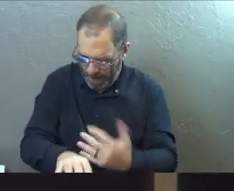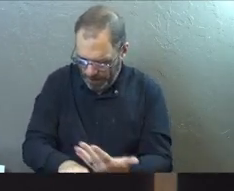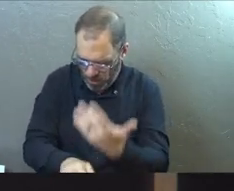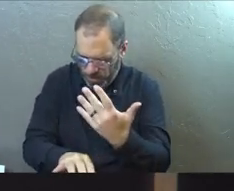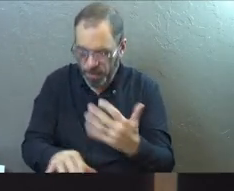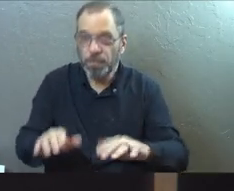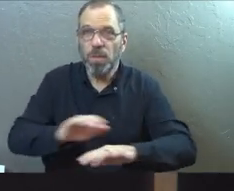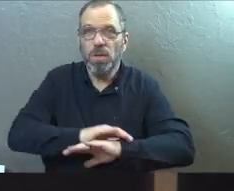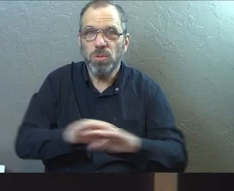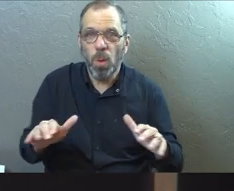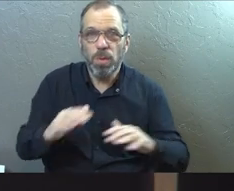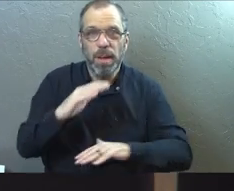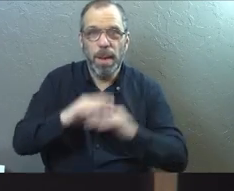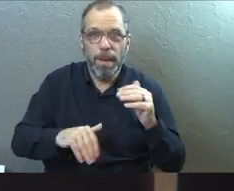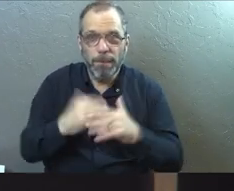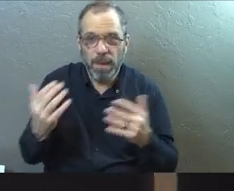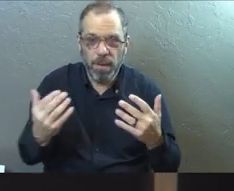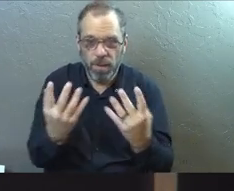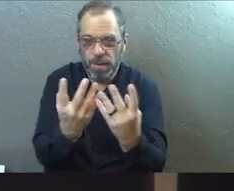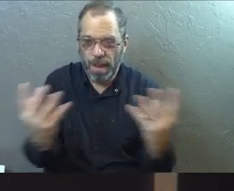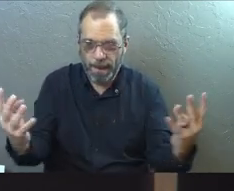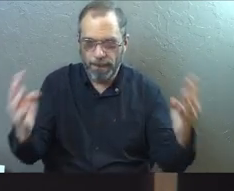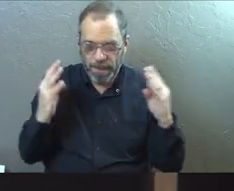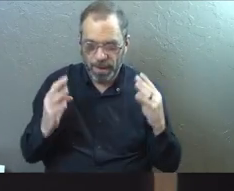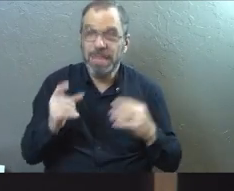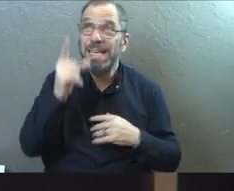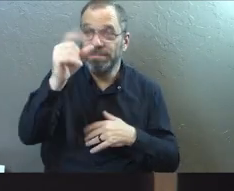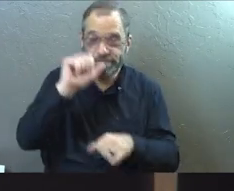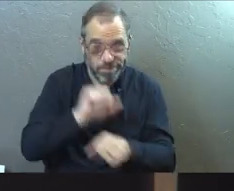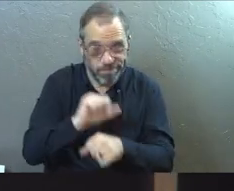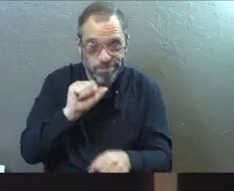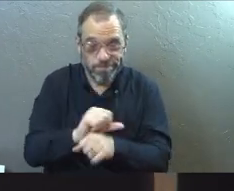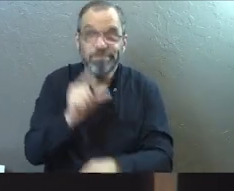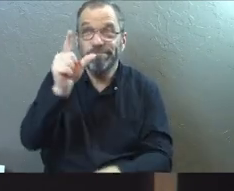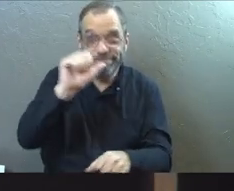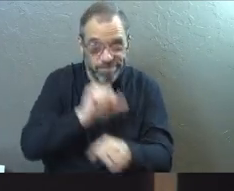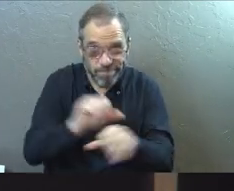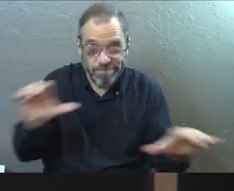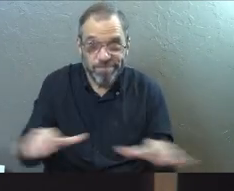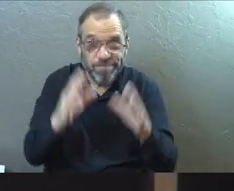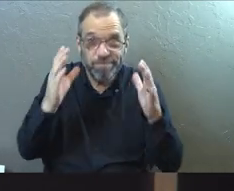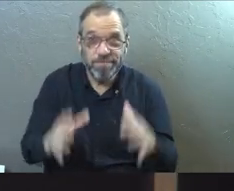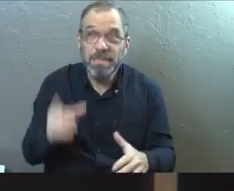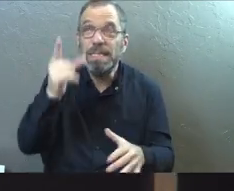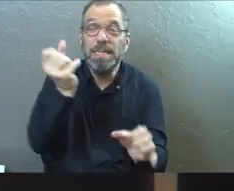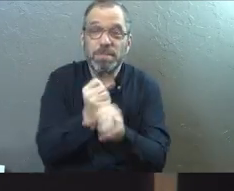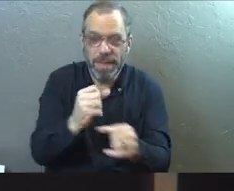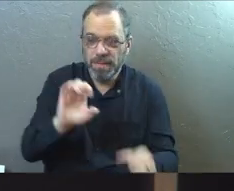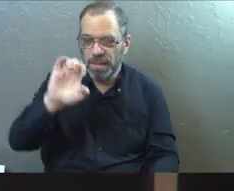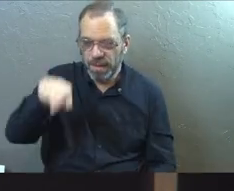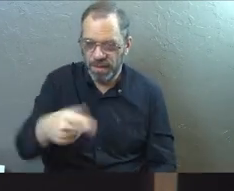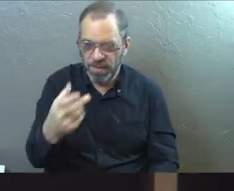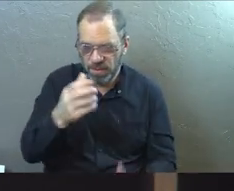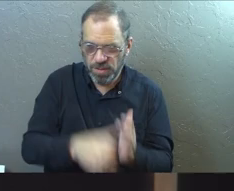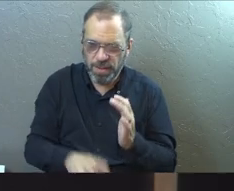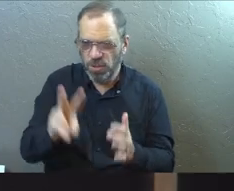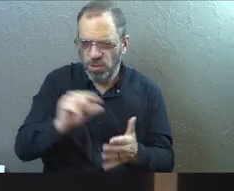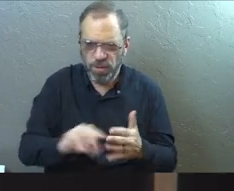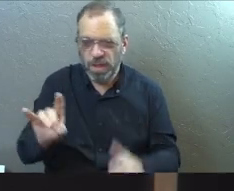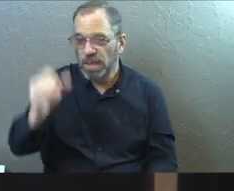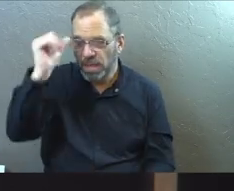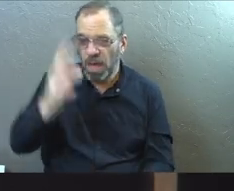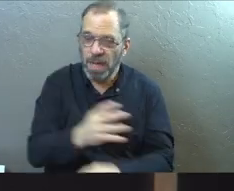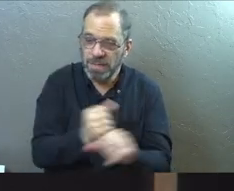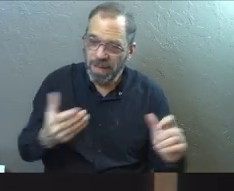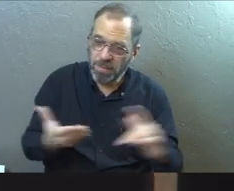Don't build barriers. God does the work. Amen? God is the one who makes the things happen. Ephesians 2, 8 through 10. We know this.